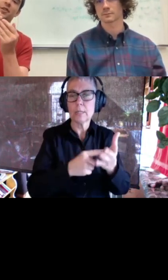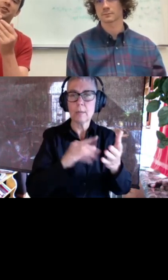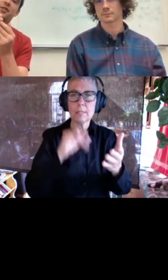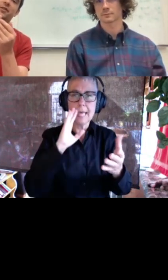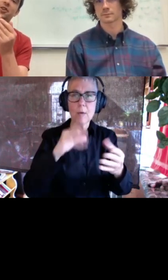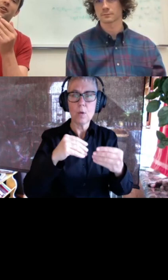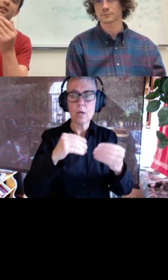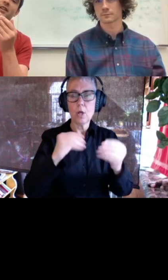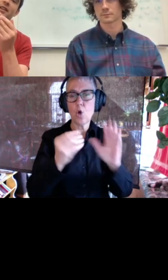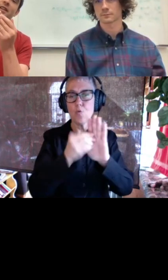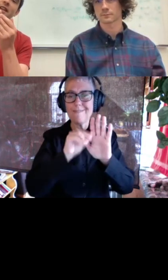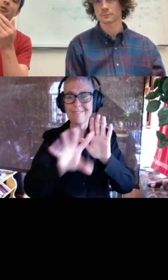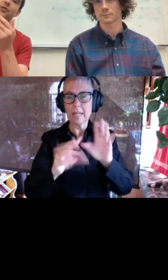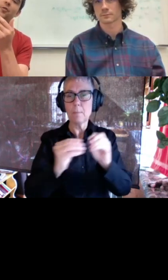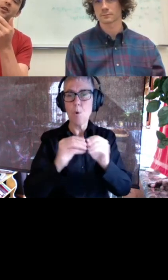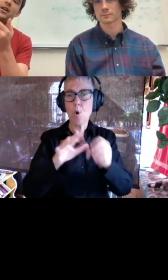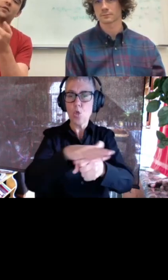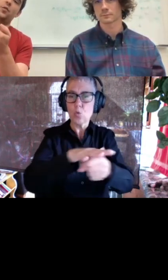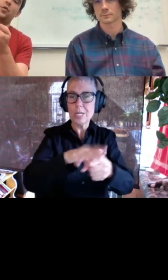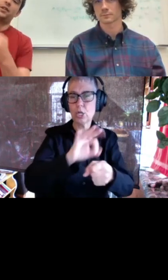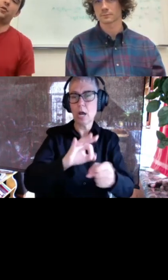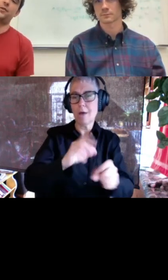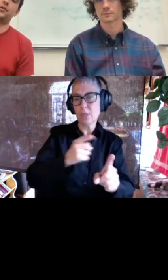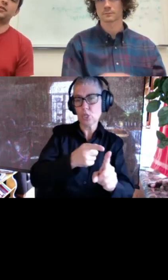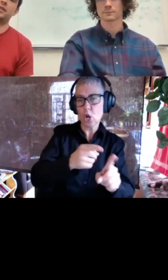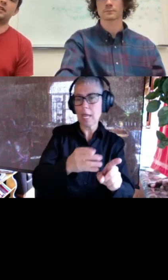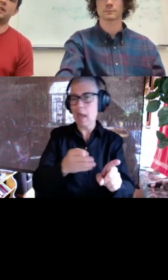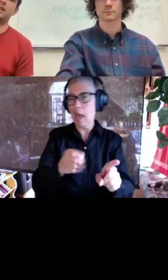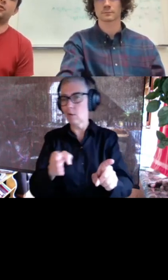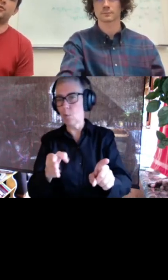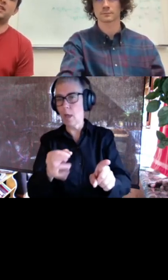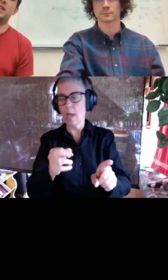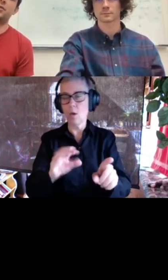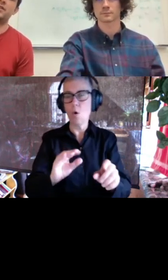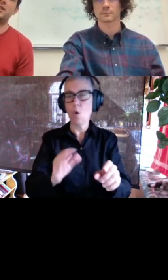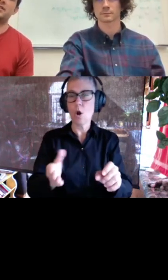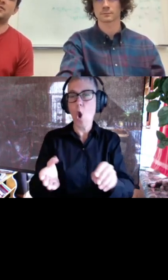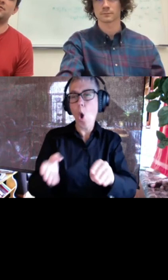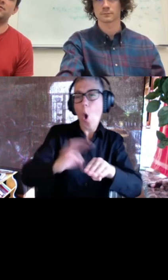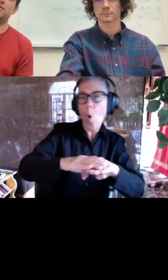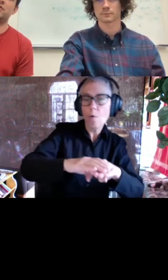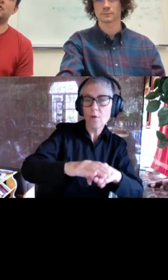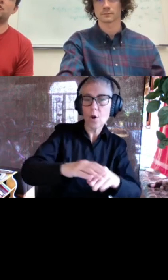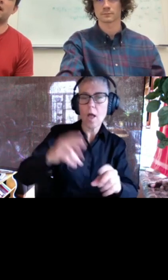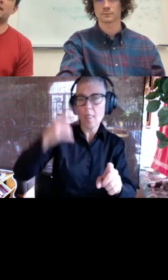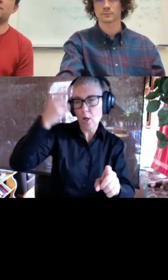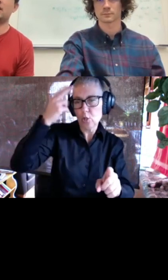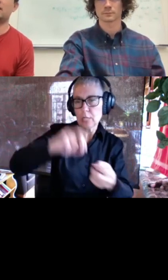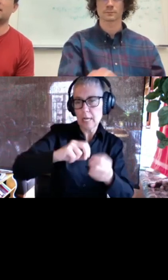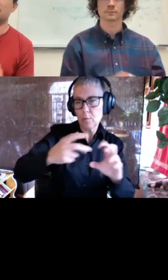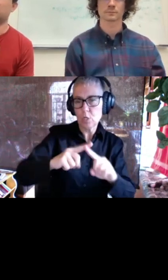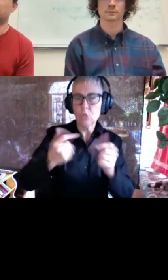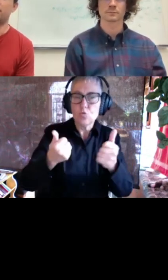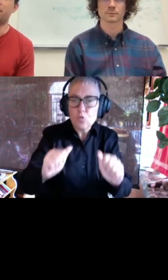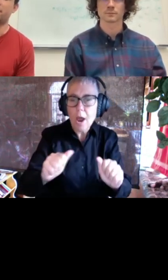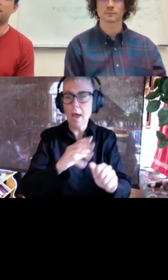flexible region of the target out of the way or kind of mold it over the hallucinated protein to try to make